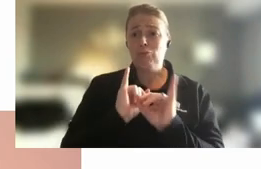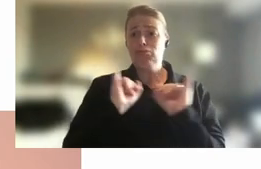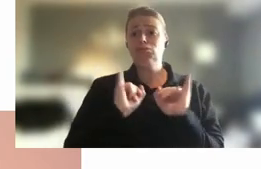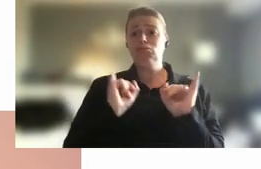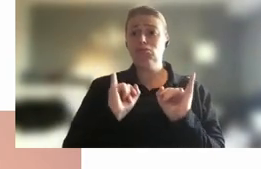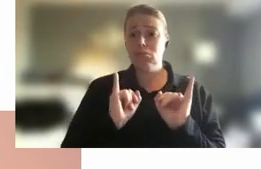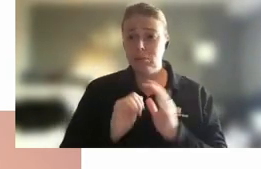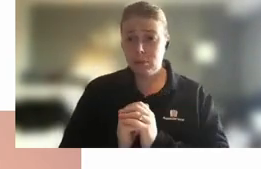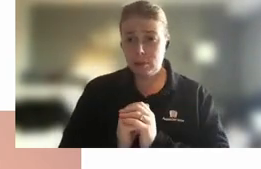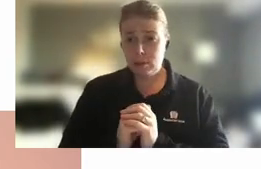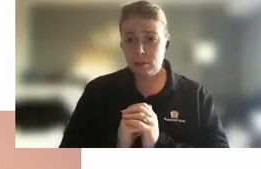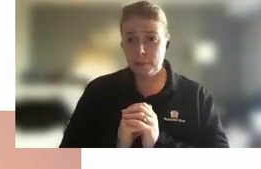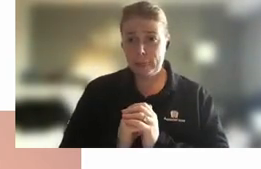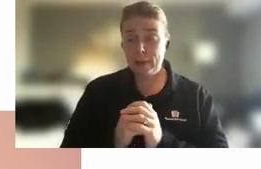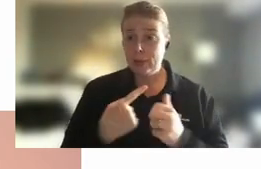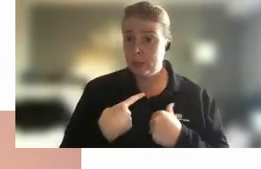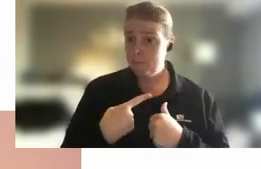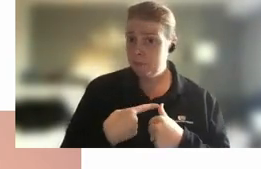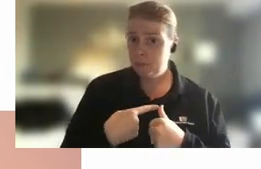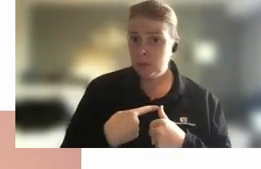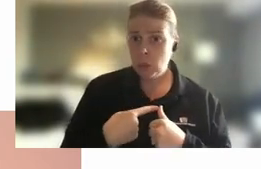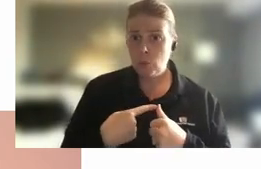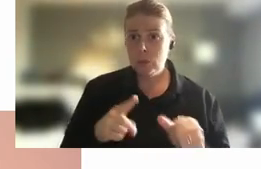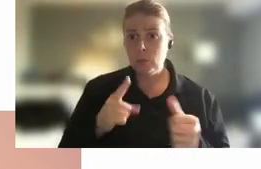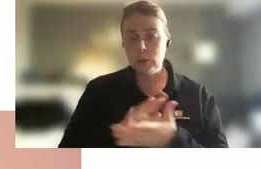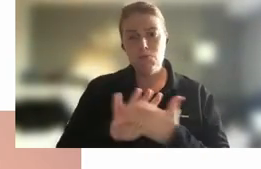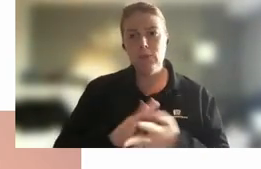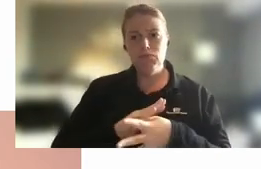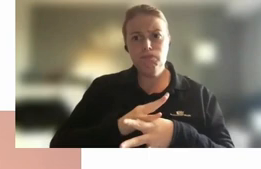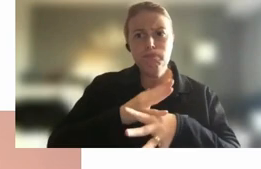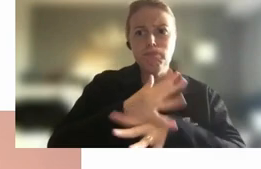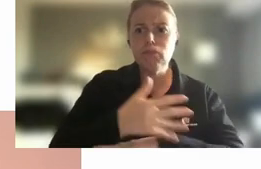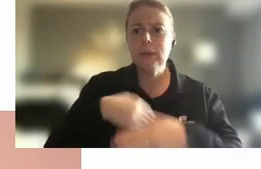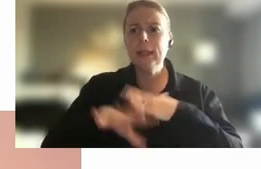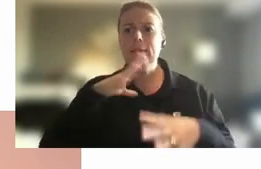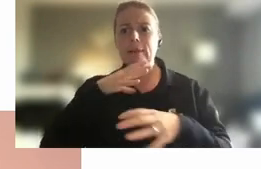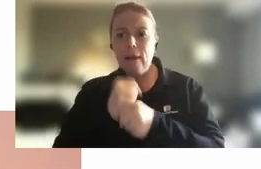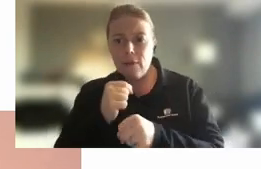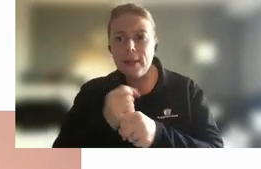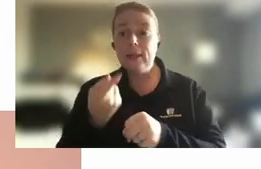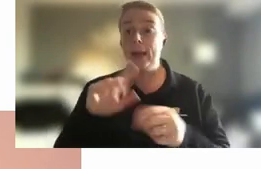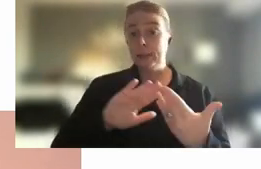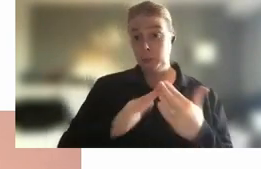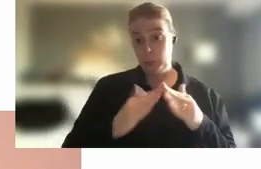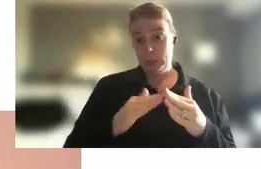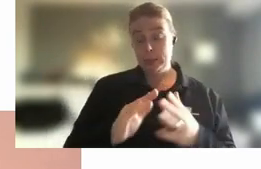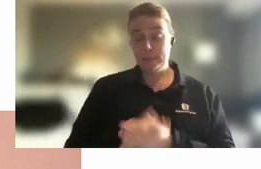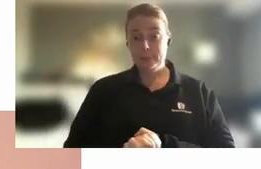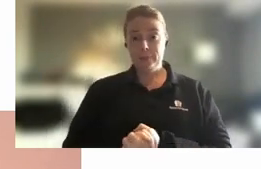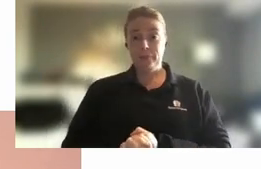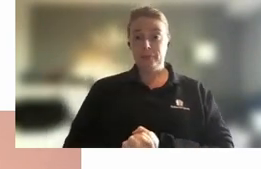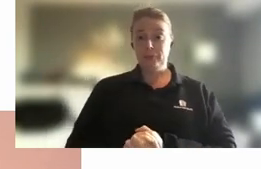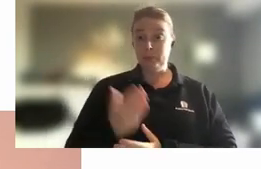response to those has taken an enormous effort across government across the community we've had recent